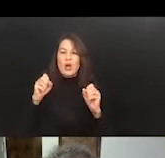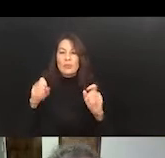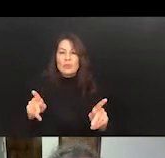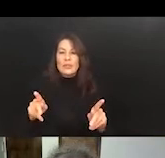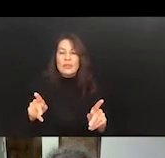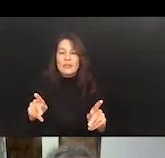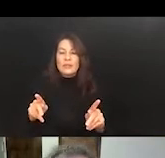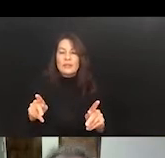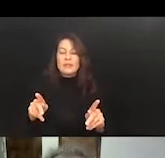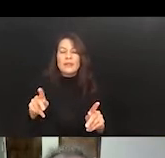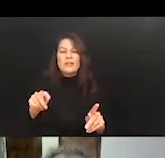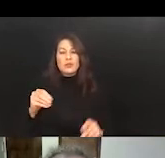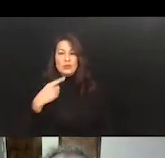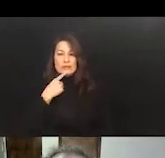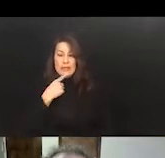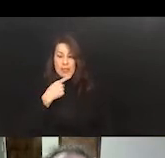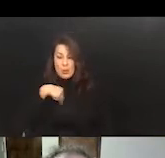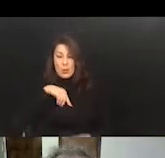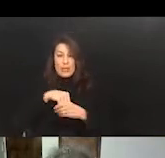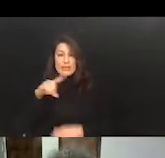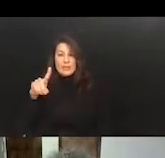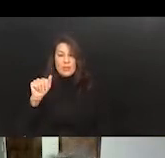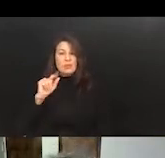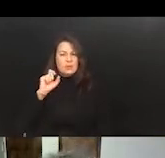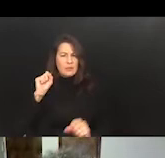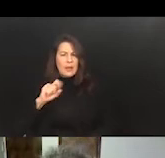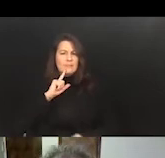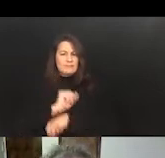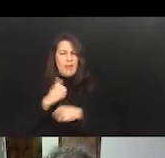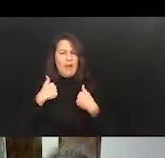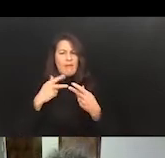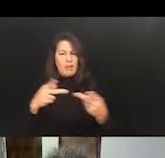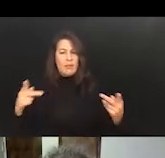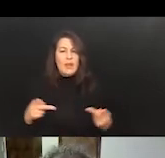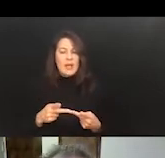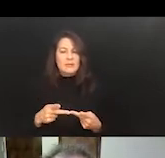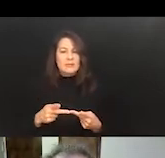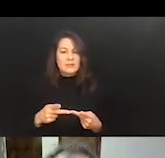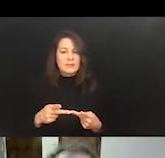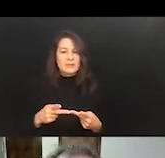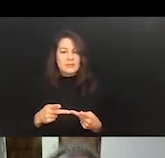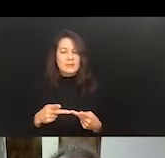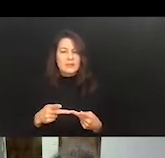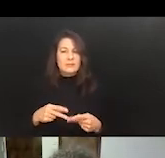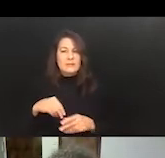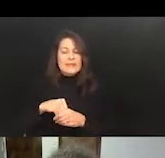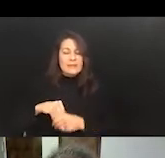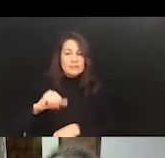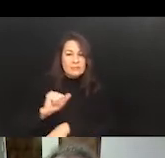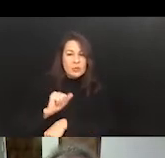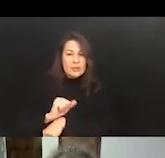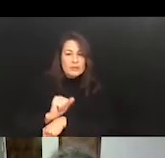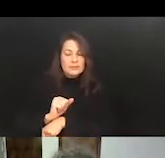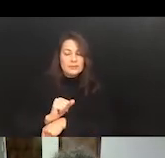that we in the disability community can actually have a place and a moment and have true value.